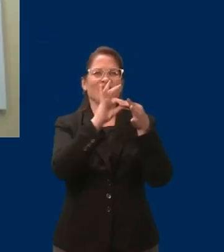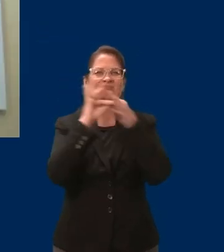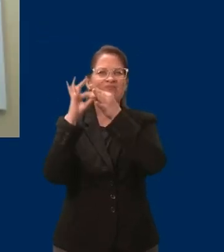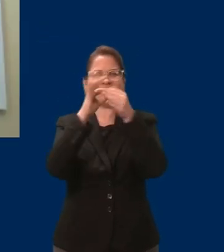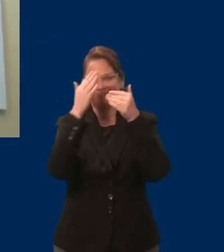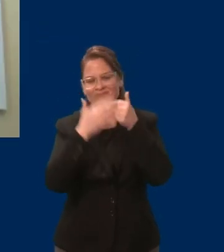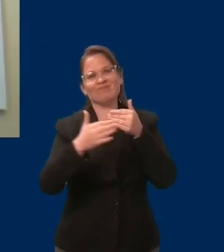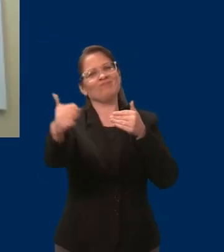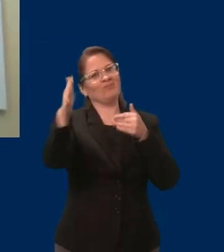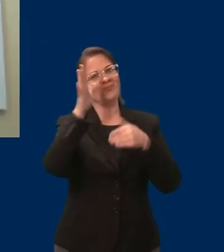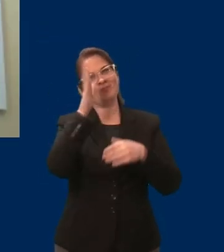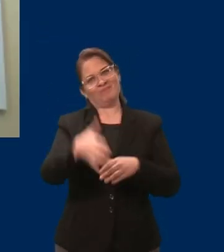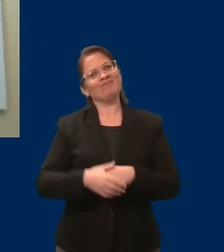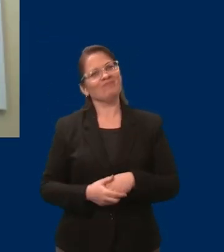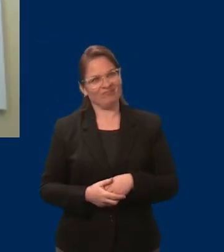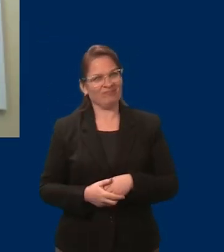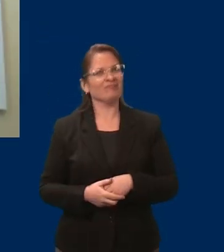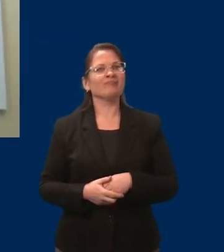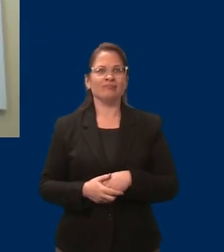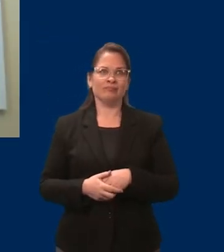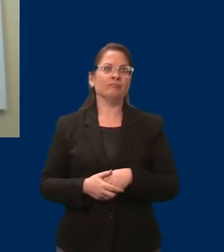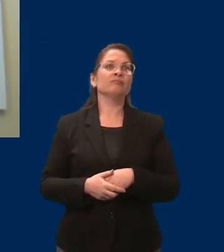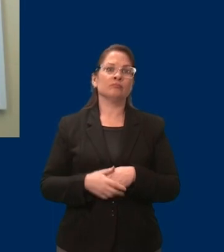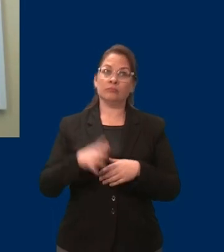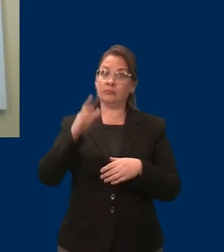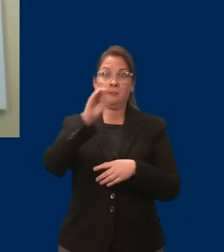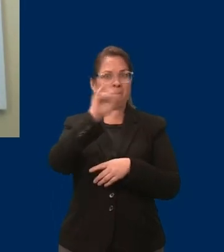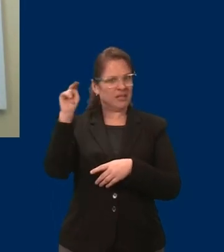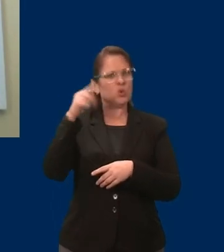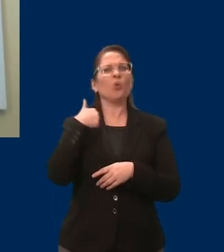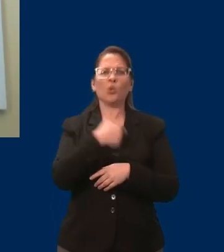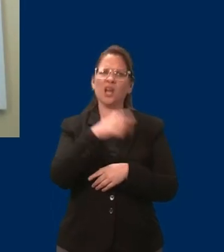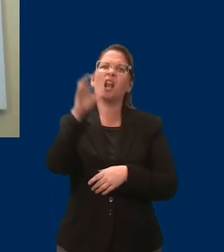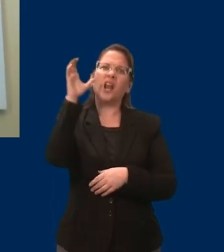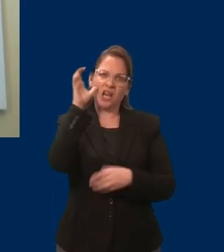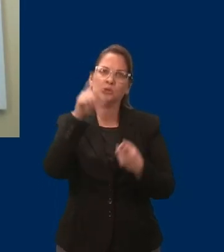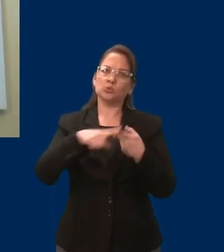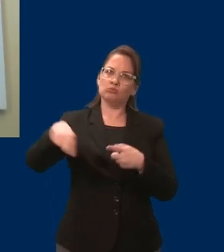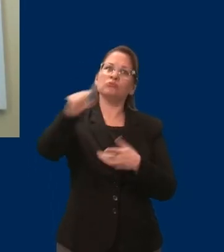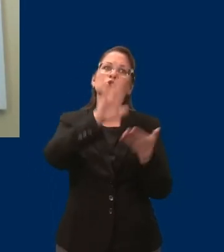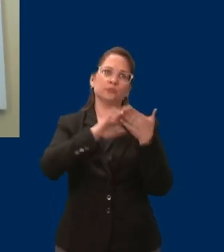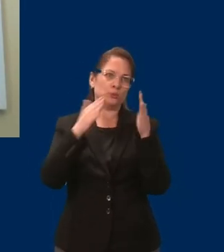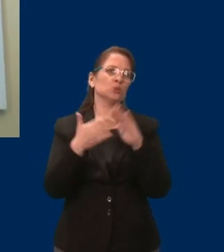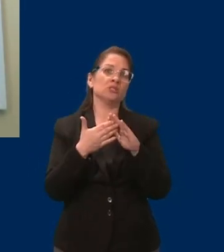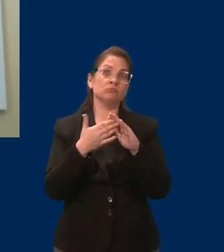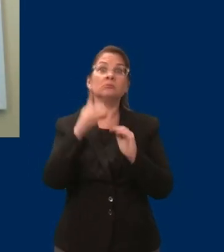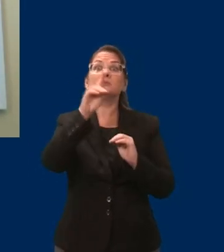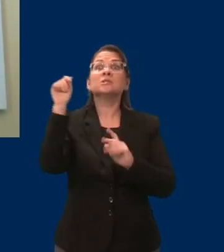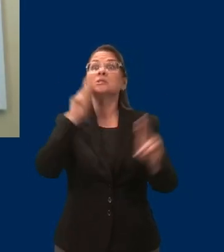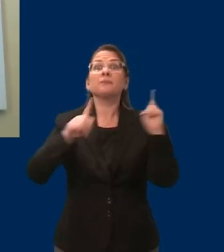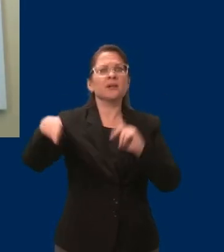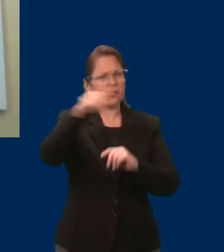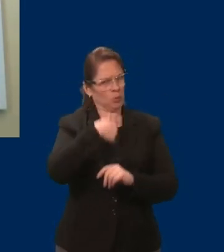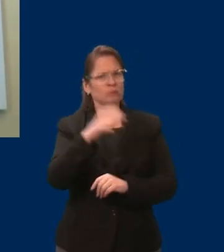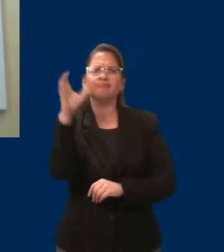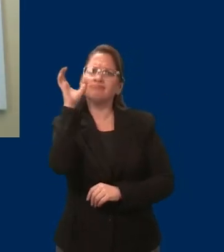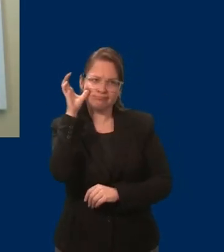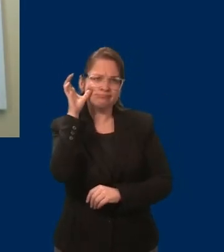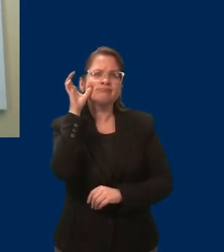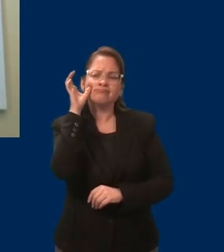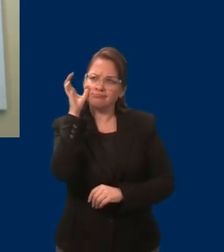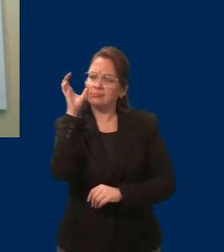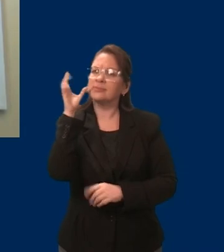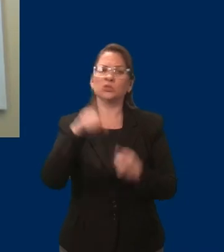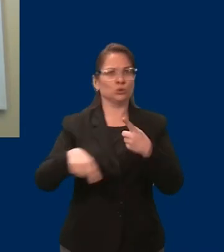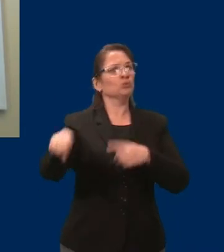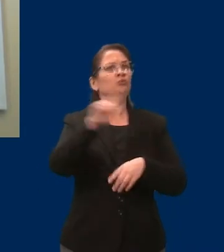and responsive Minnesota that better serves members of the disability community. And I'm really hopeful that we can get there and I'm really hopeful that